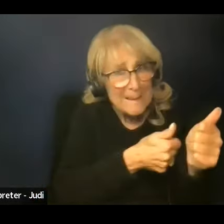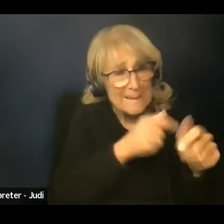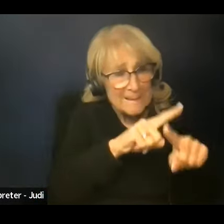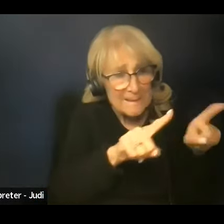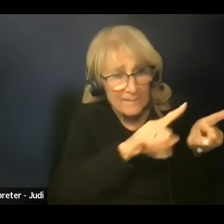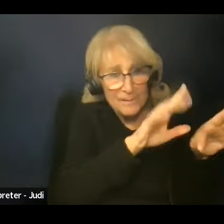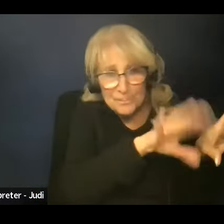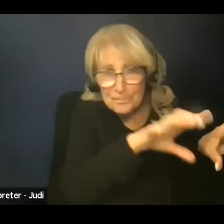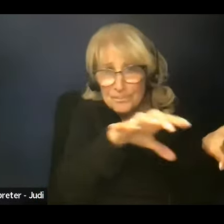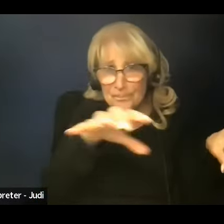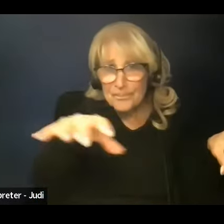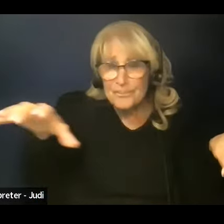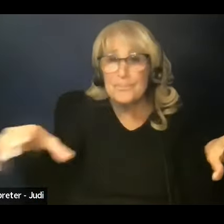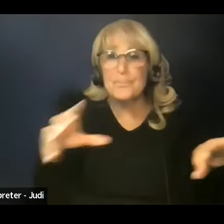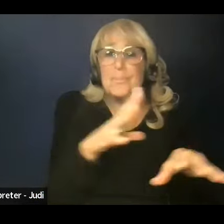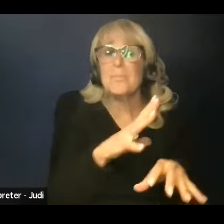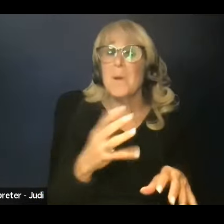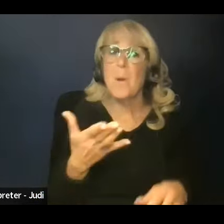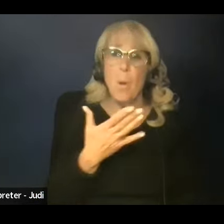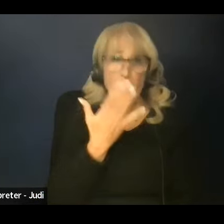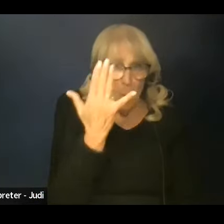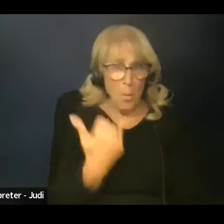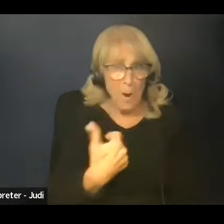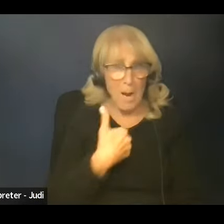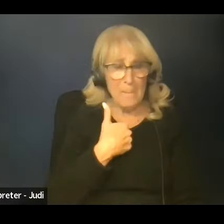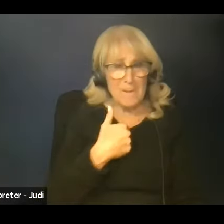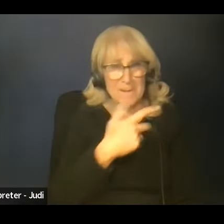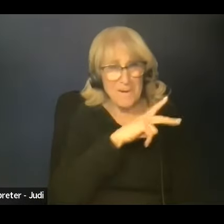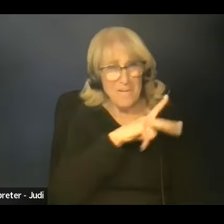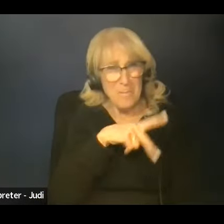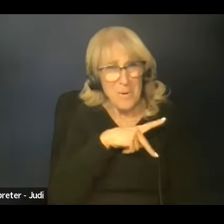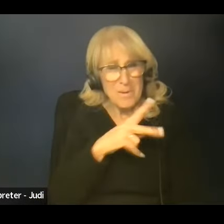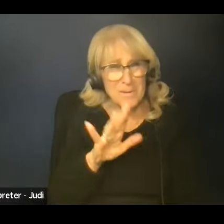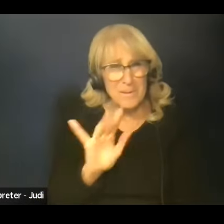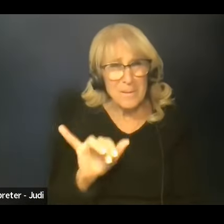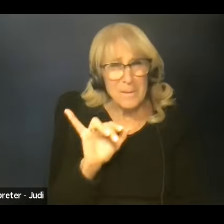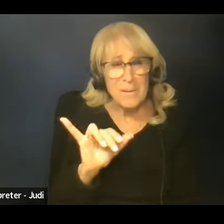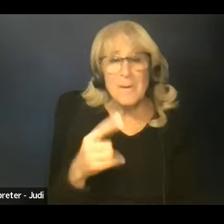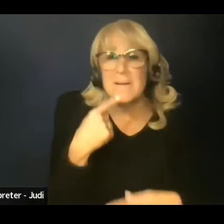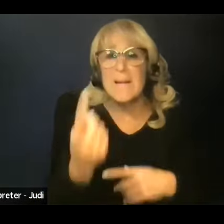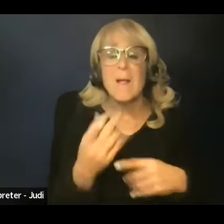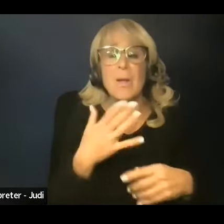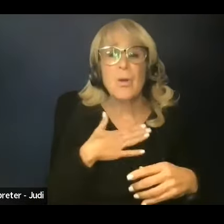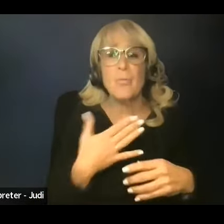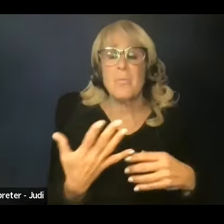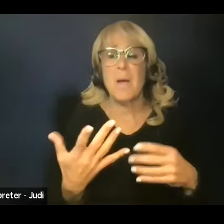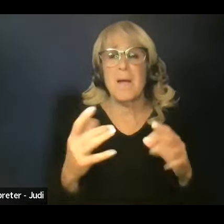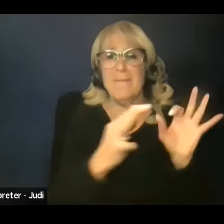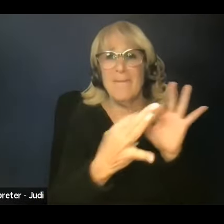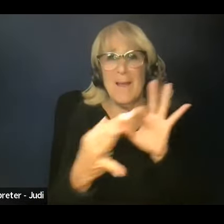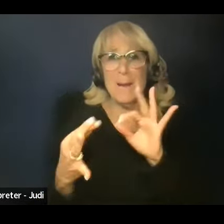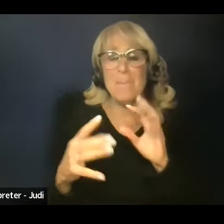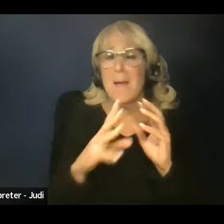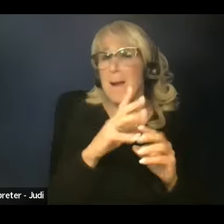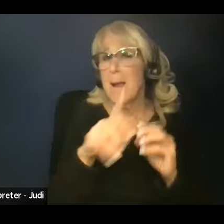me and why I take this so personally. And so just to give you some insight on why I'm so passionate about this topic,